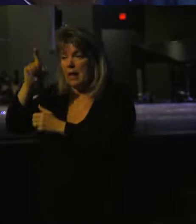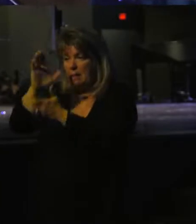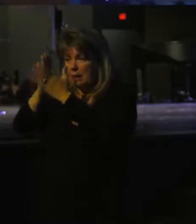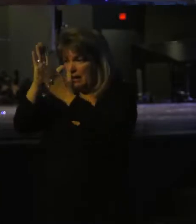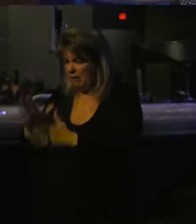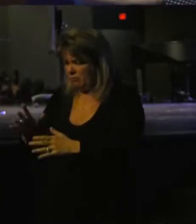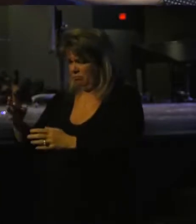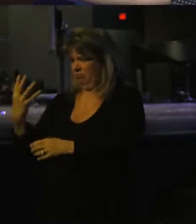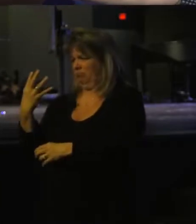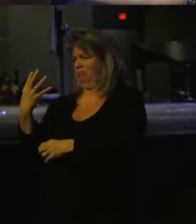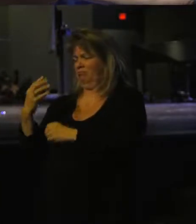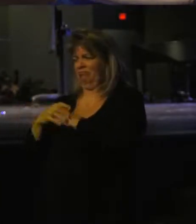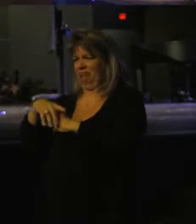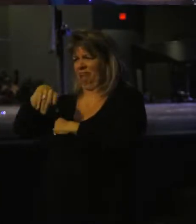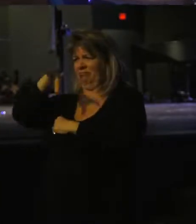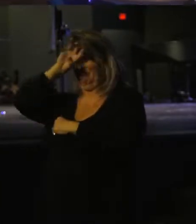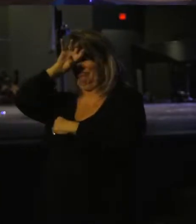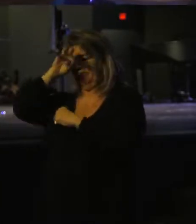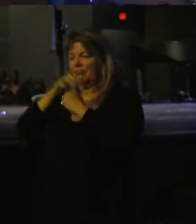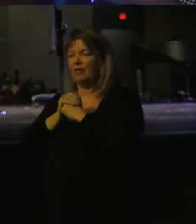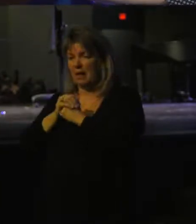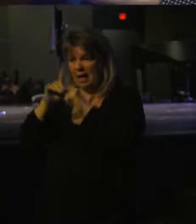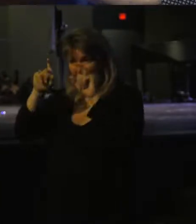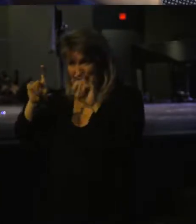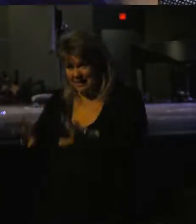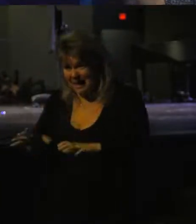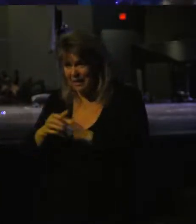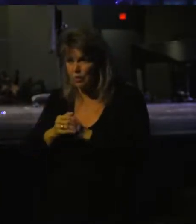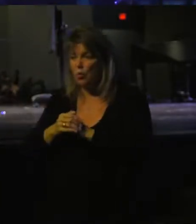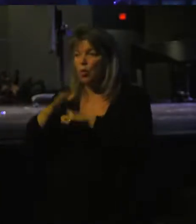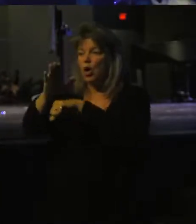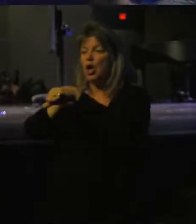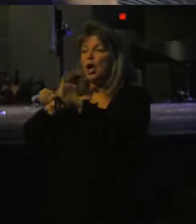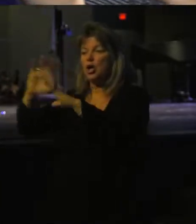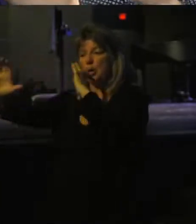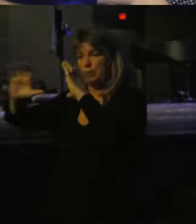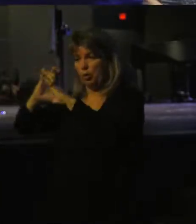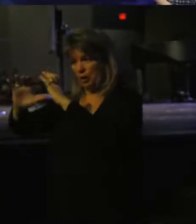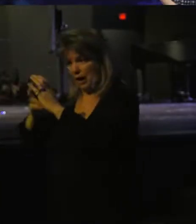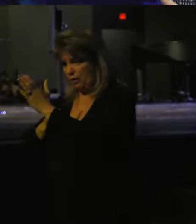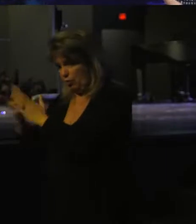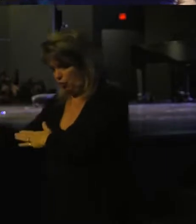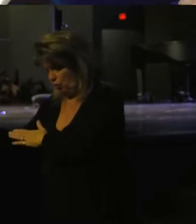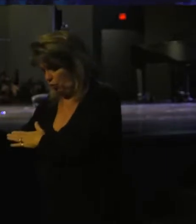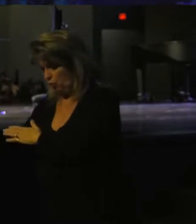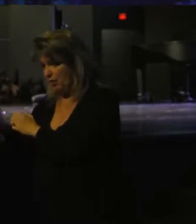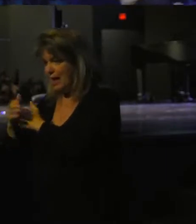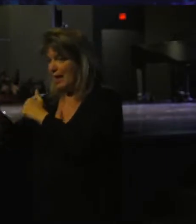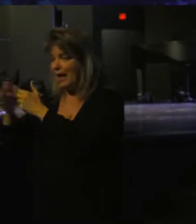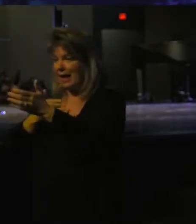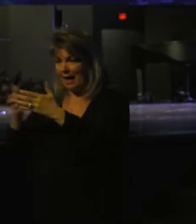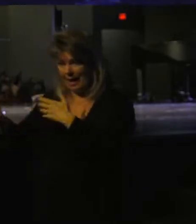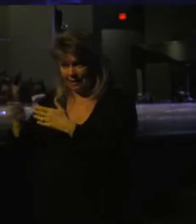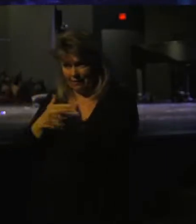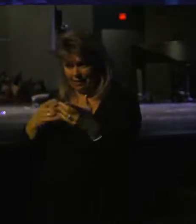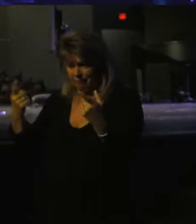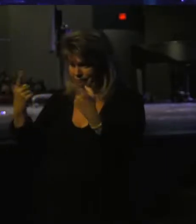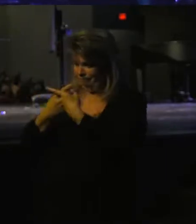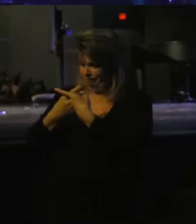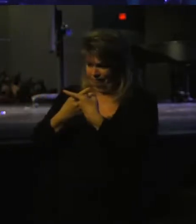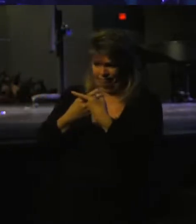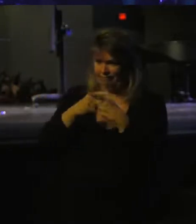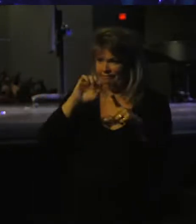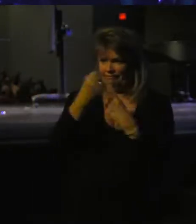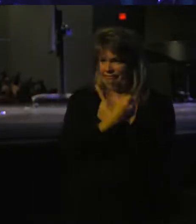room, look at me. When you're in a trial, when you're in a test, we are called to communicate the truth even in the contradiction of the